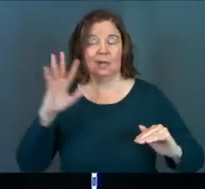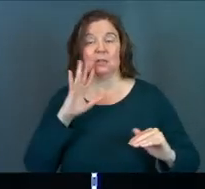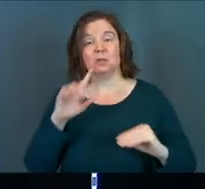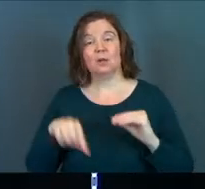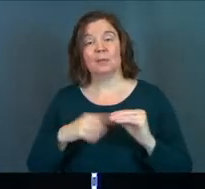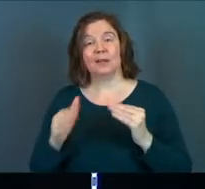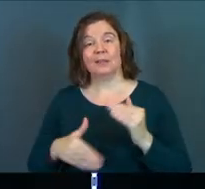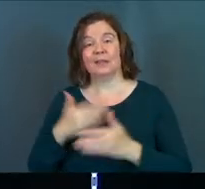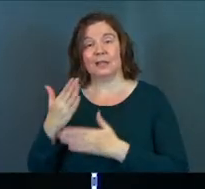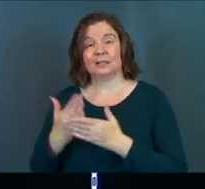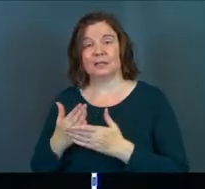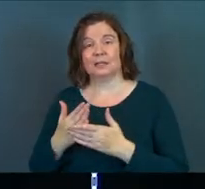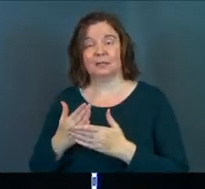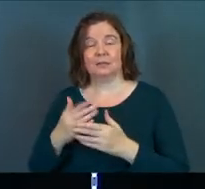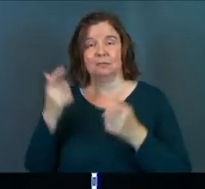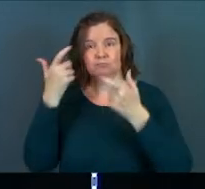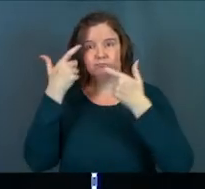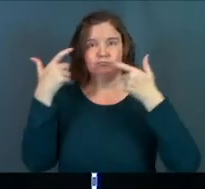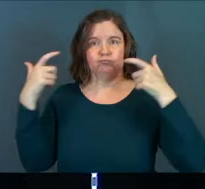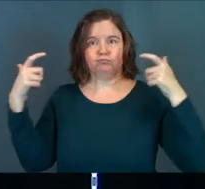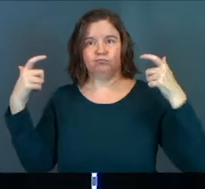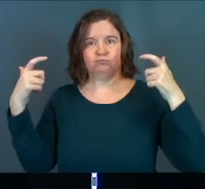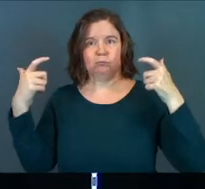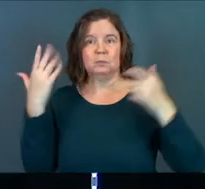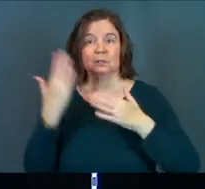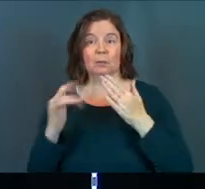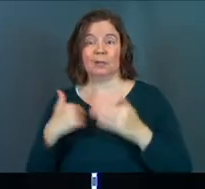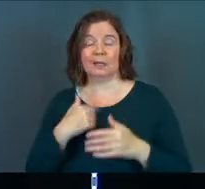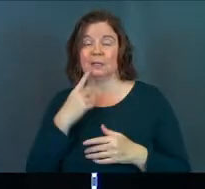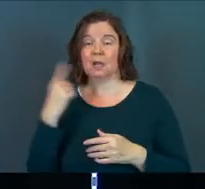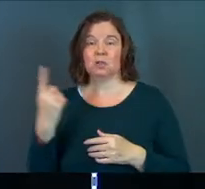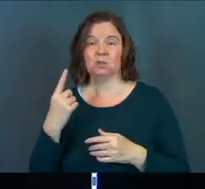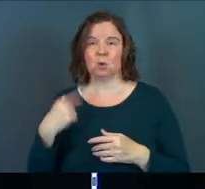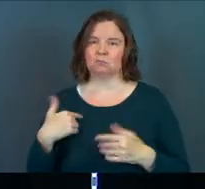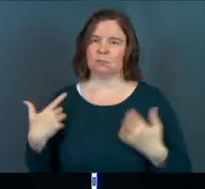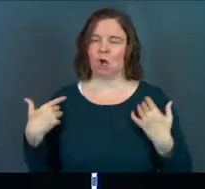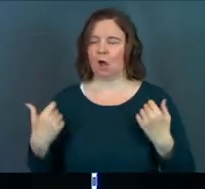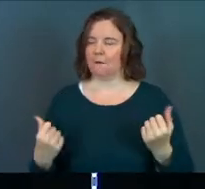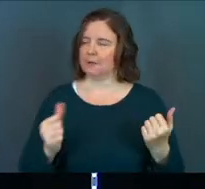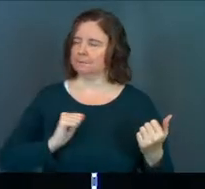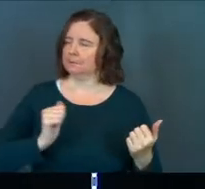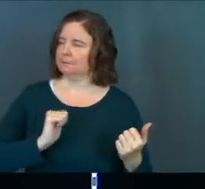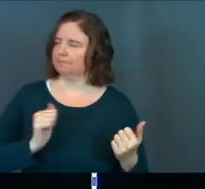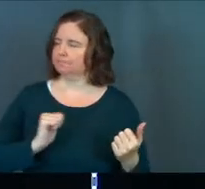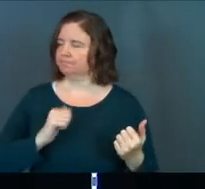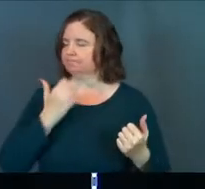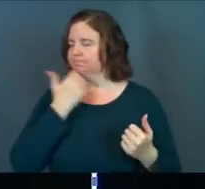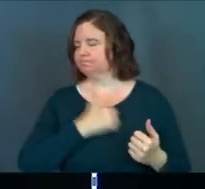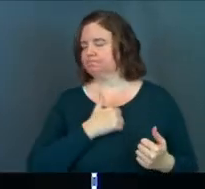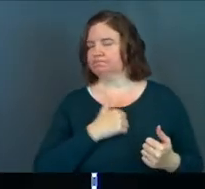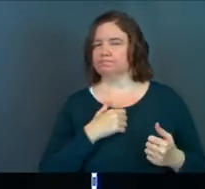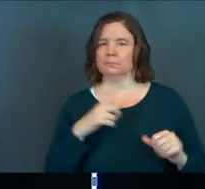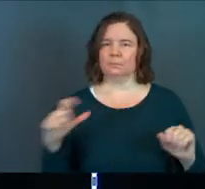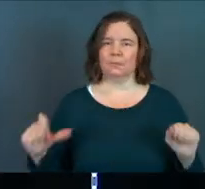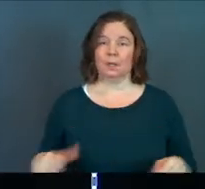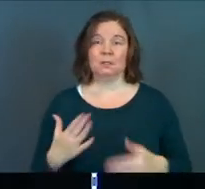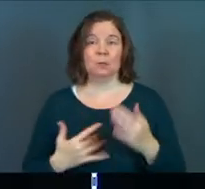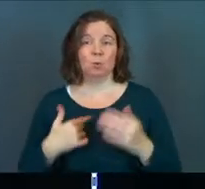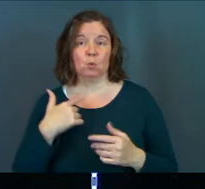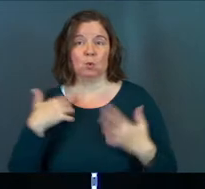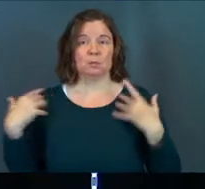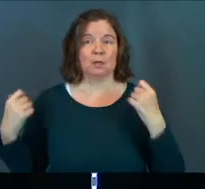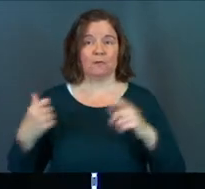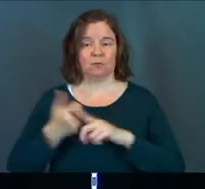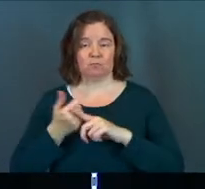about in the next section, an egotistical planner. Somebody, like we said, who is overconfident in their self. Somebody who's